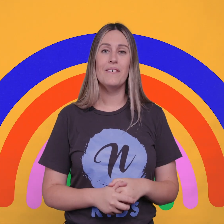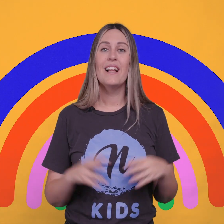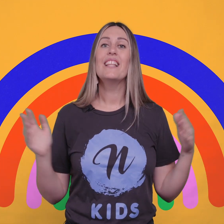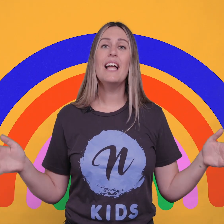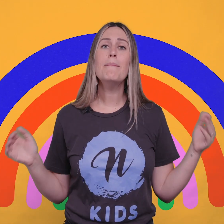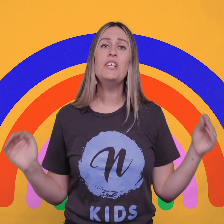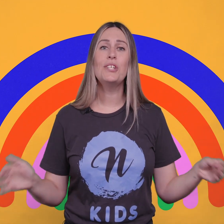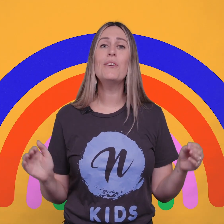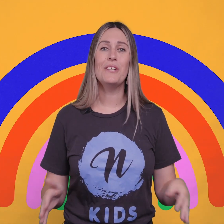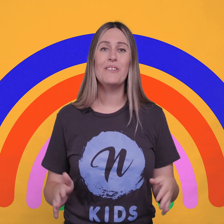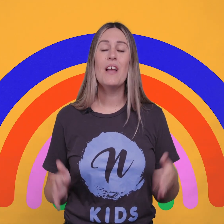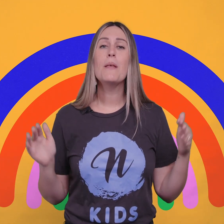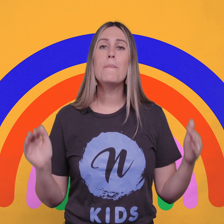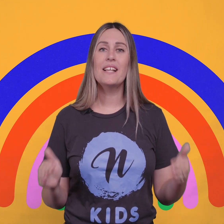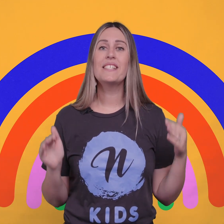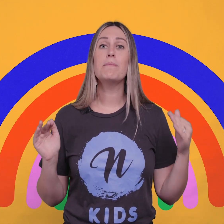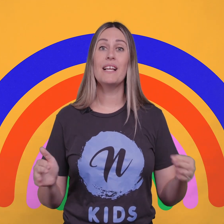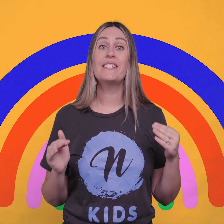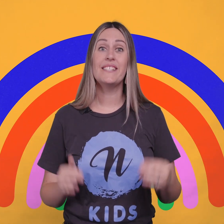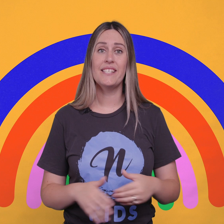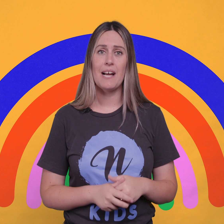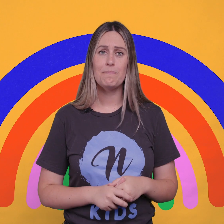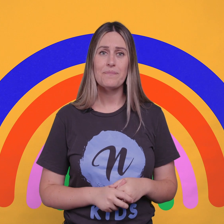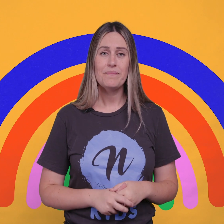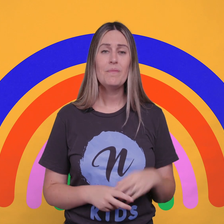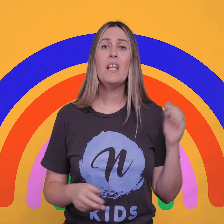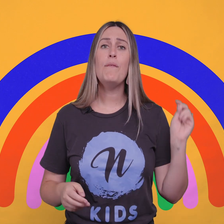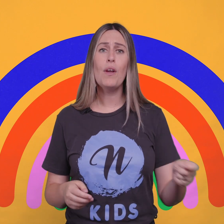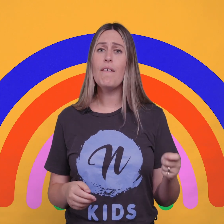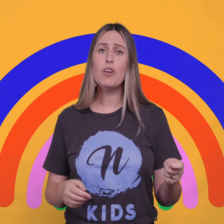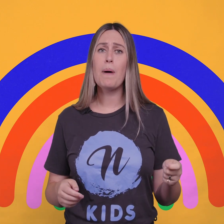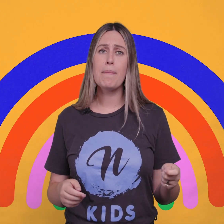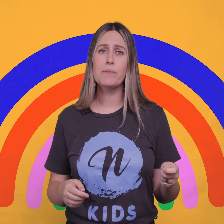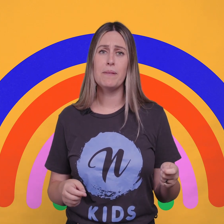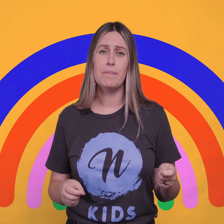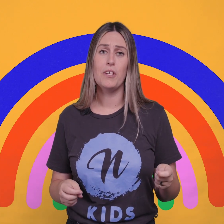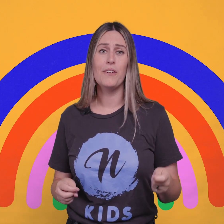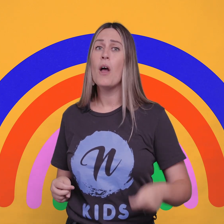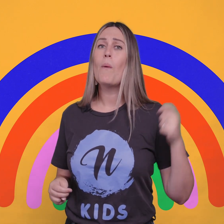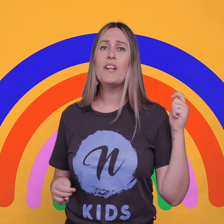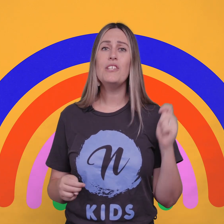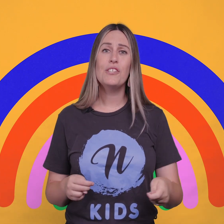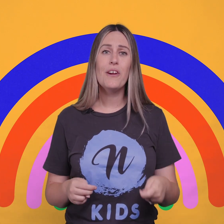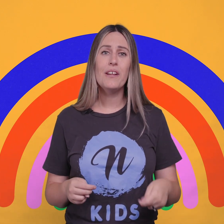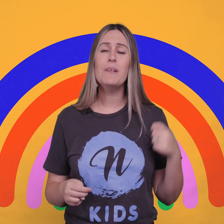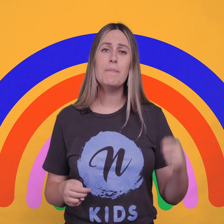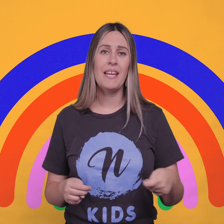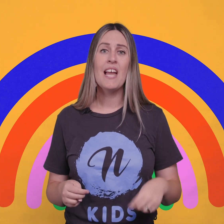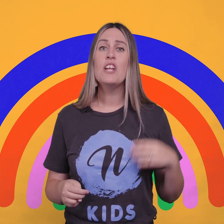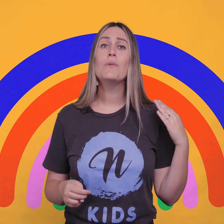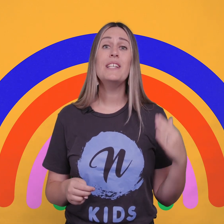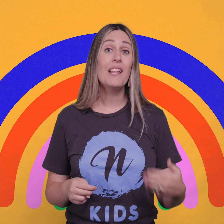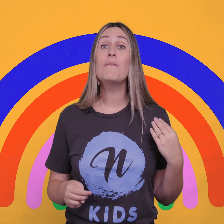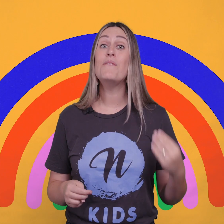Well, let me show you the best place to start. If you have your Bibles with you, why don't you turn with